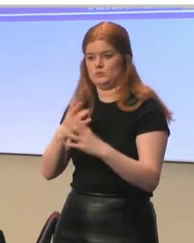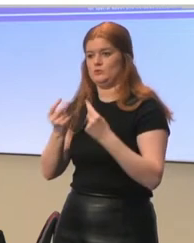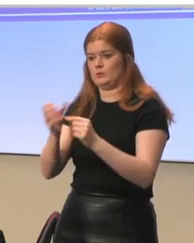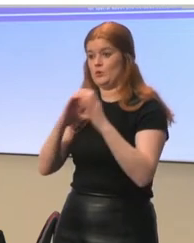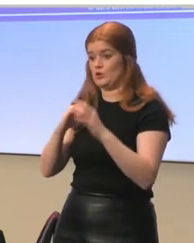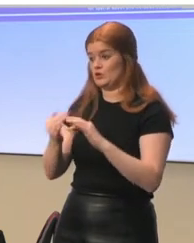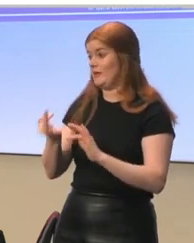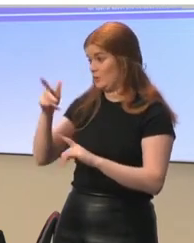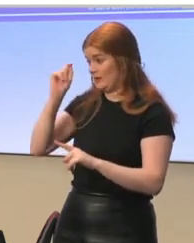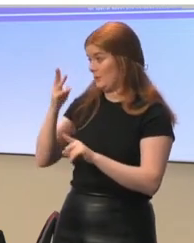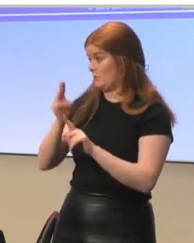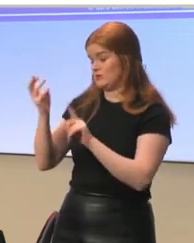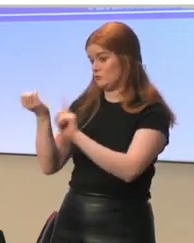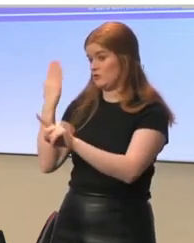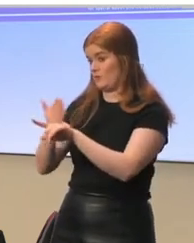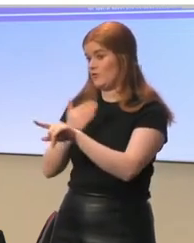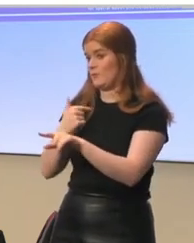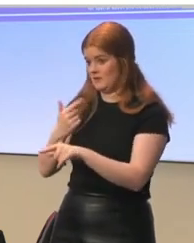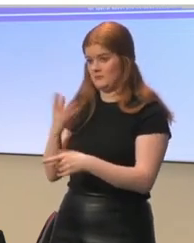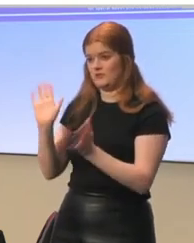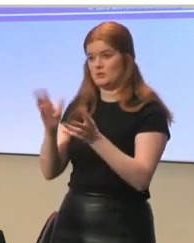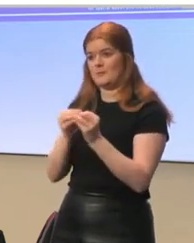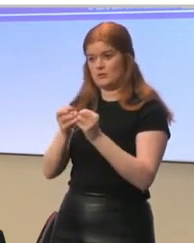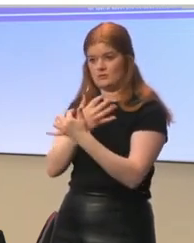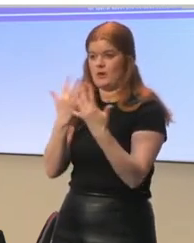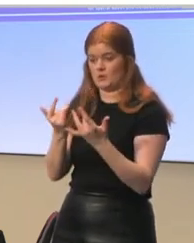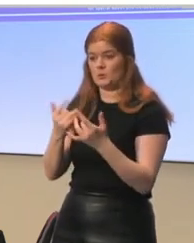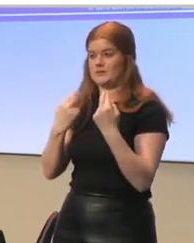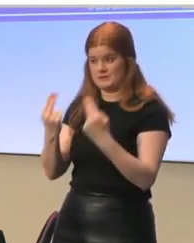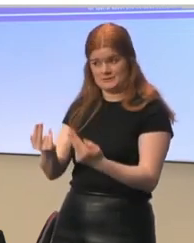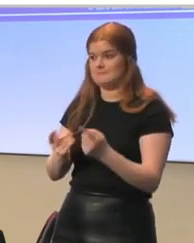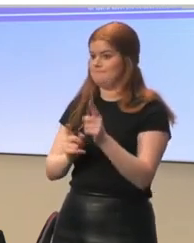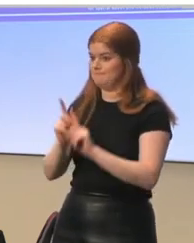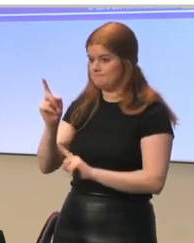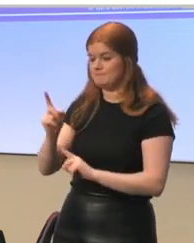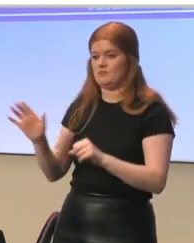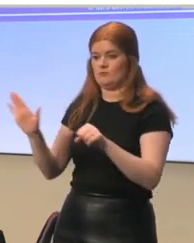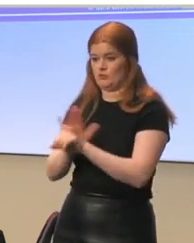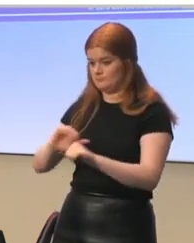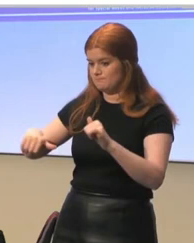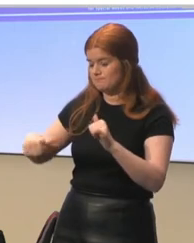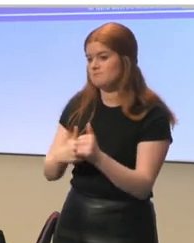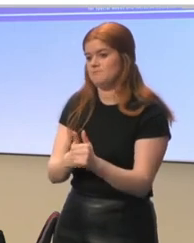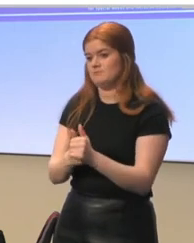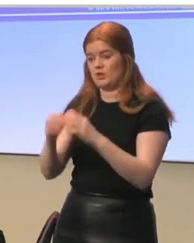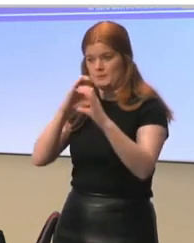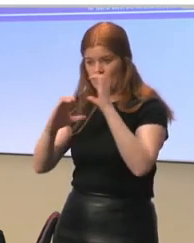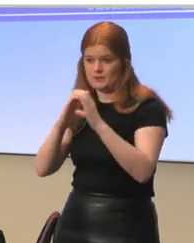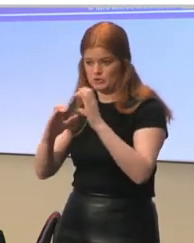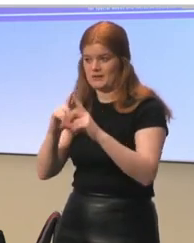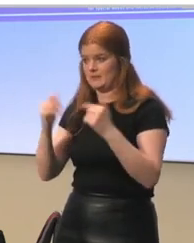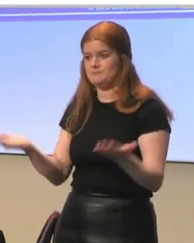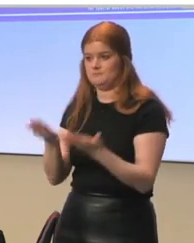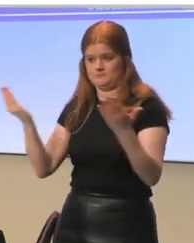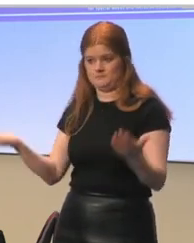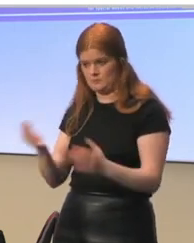about the presentation we just heard before, it was mentioned a lot that we need to enforce communication and enable